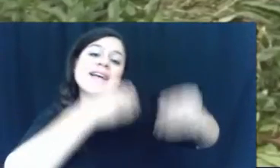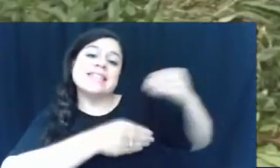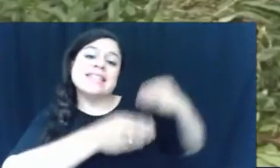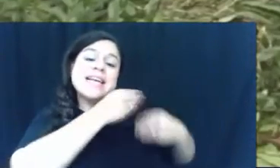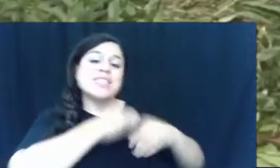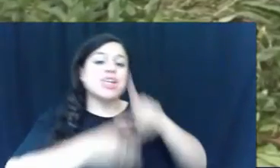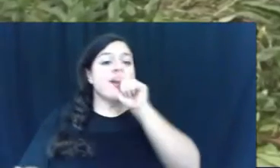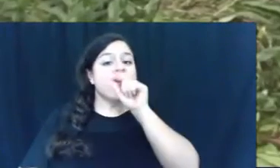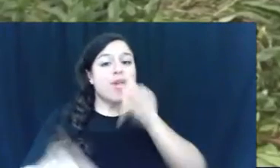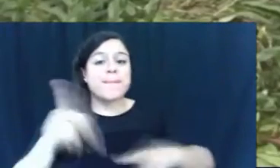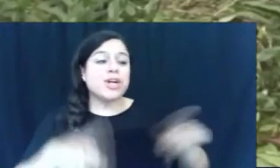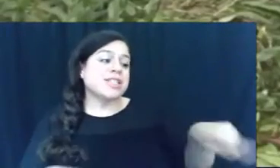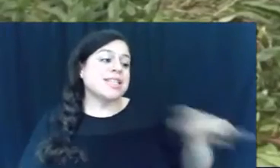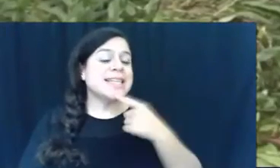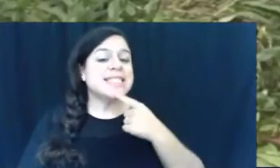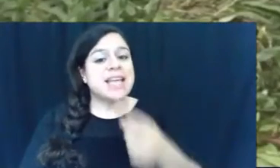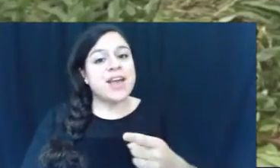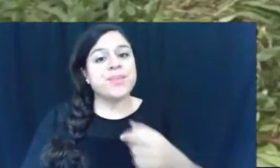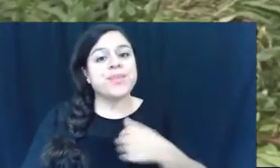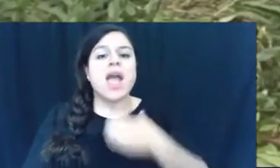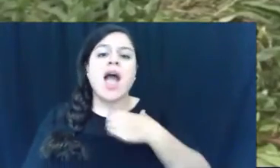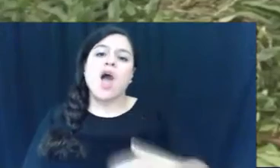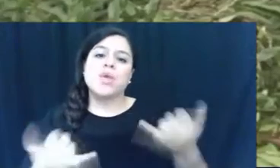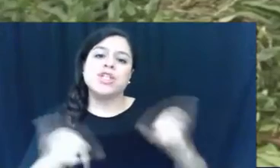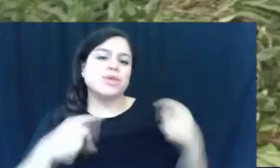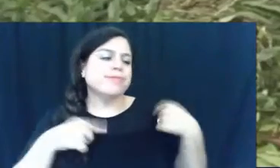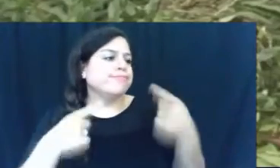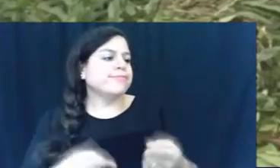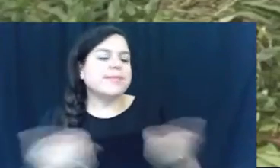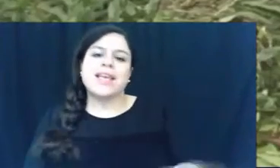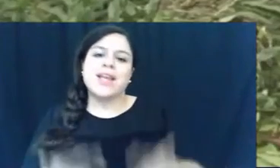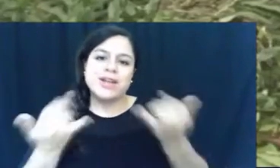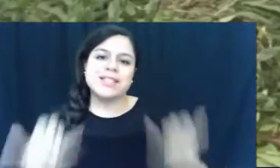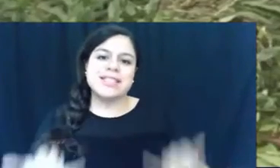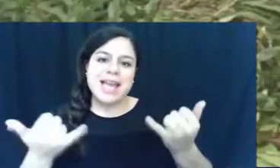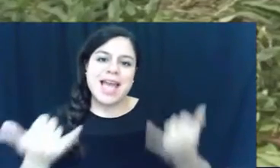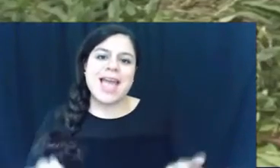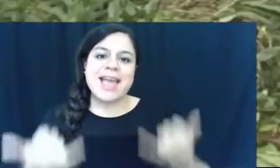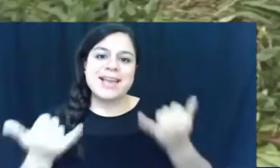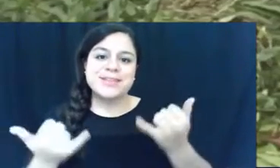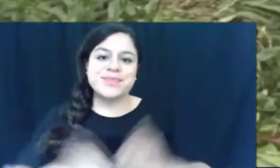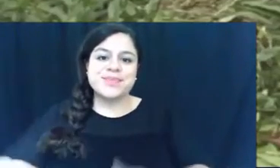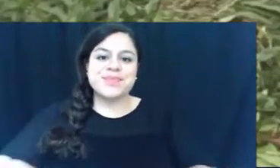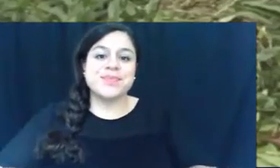ancestor of birds, they say, I wish it were here today.